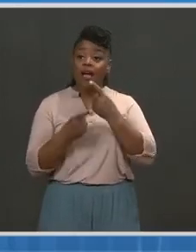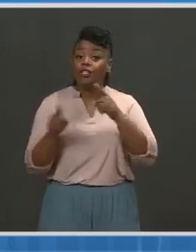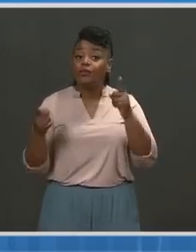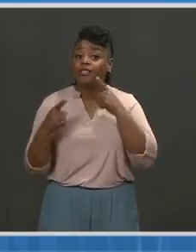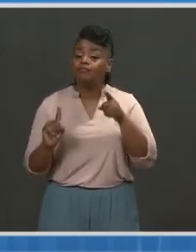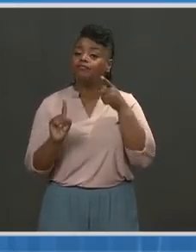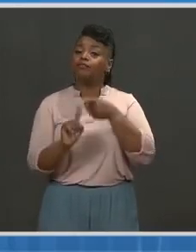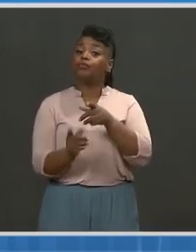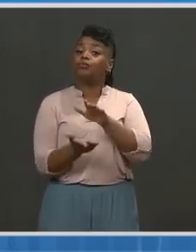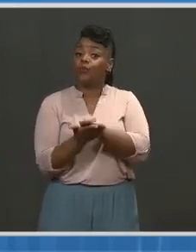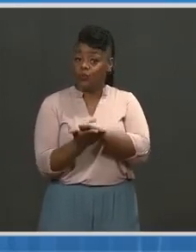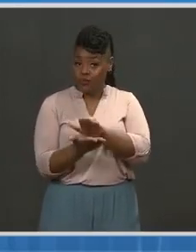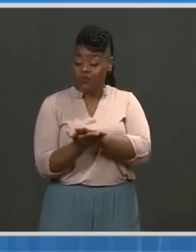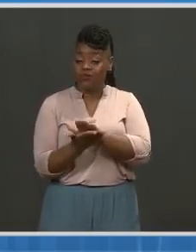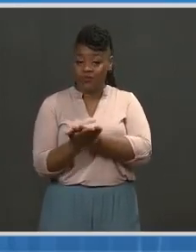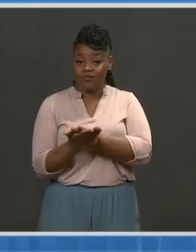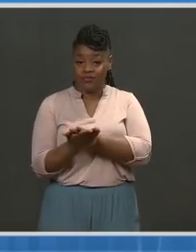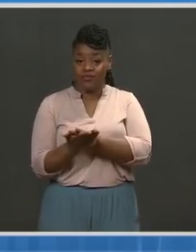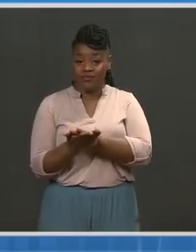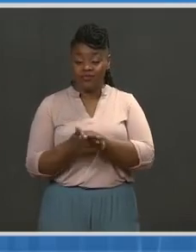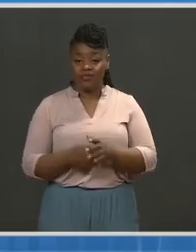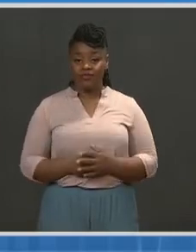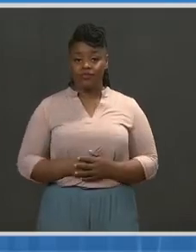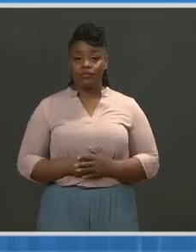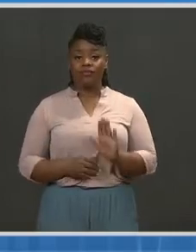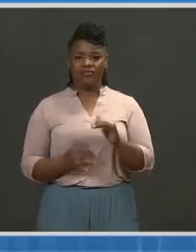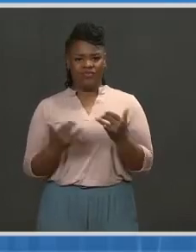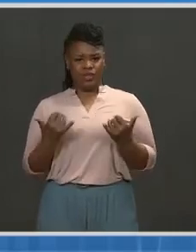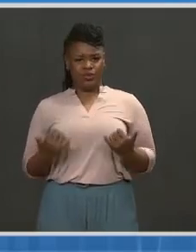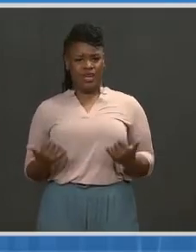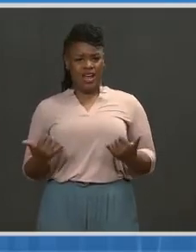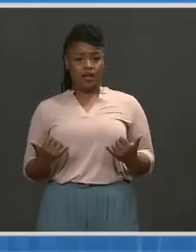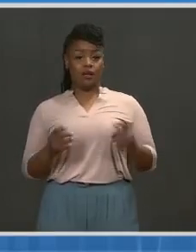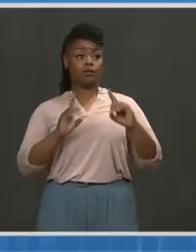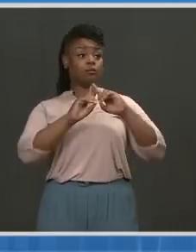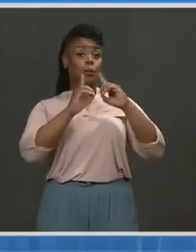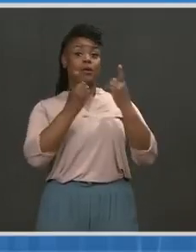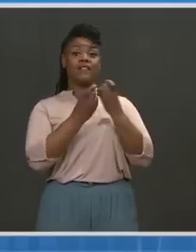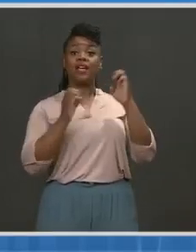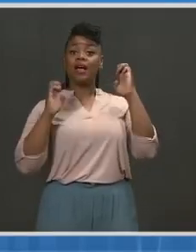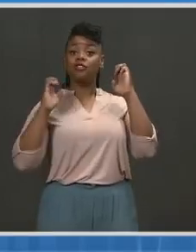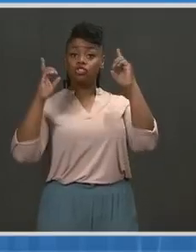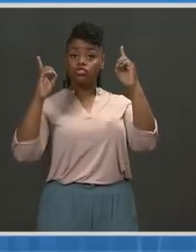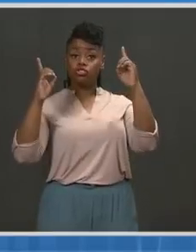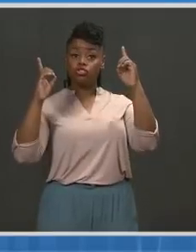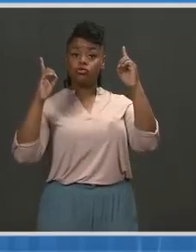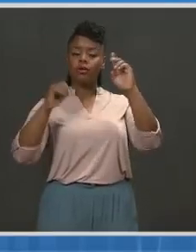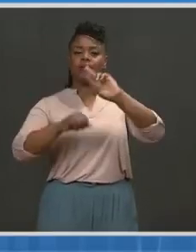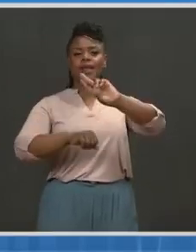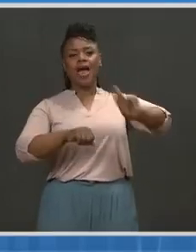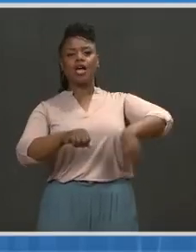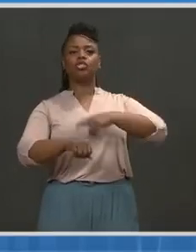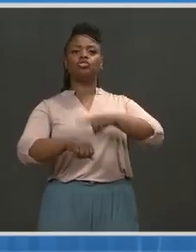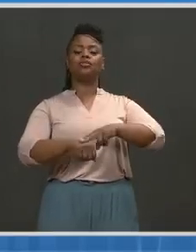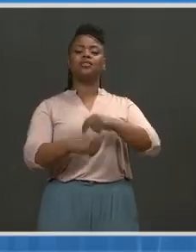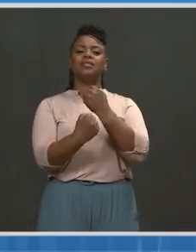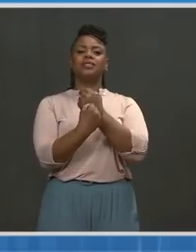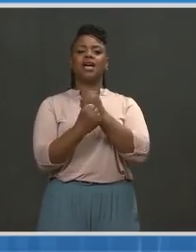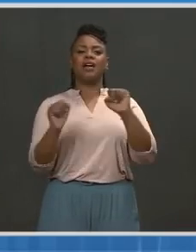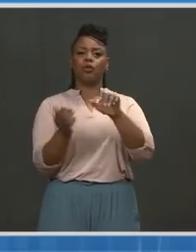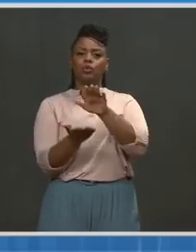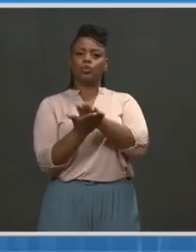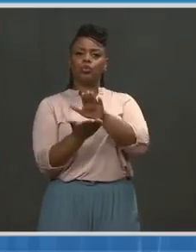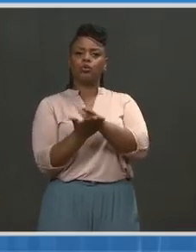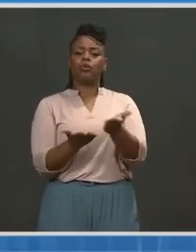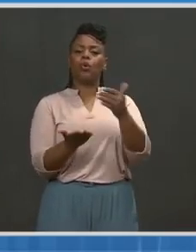to important announcements related to schools. Today, at the Department of Education's National Safe